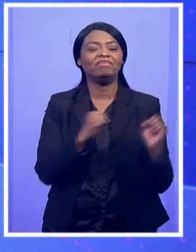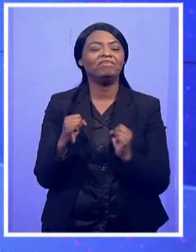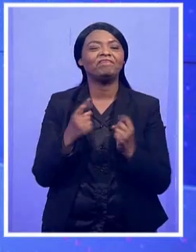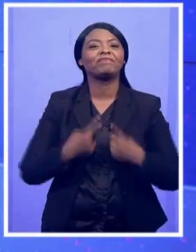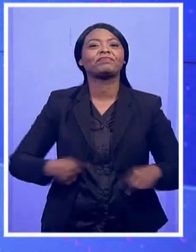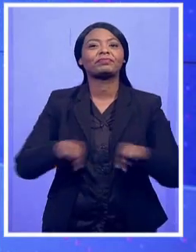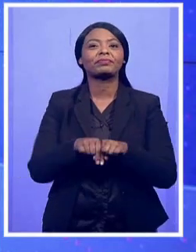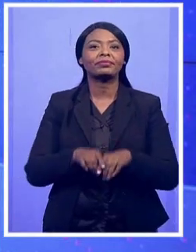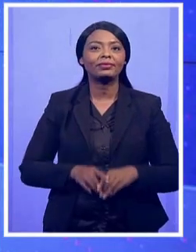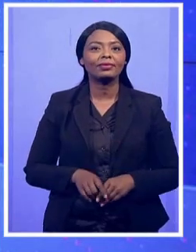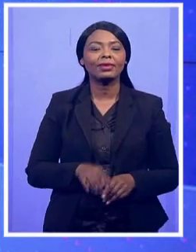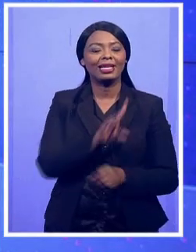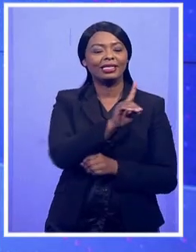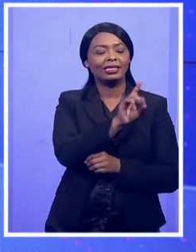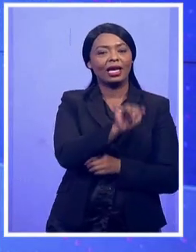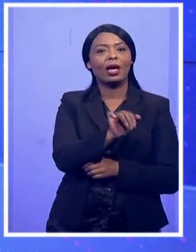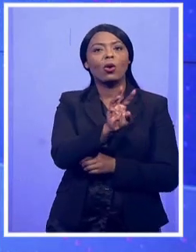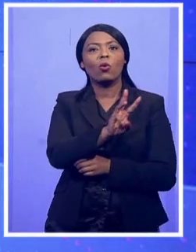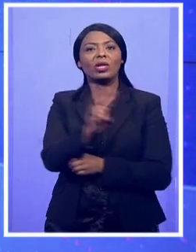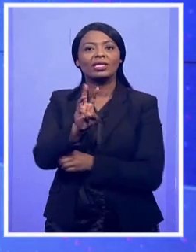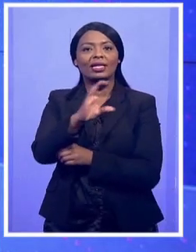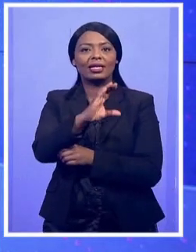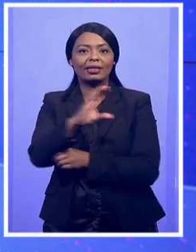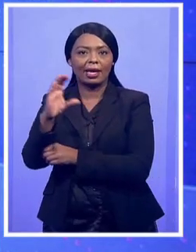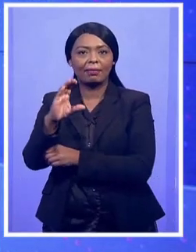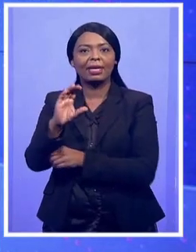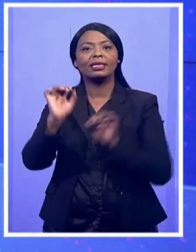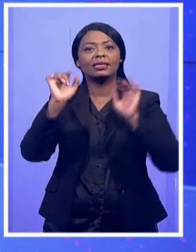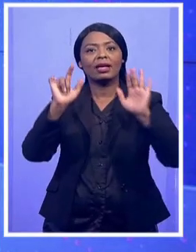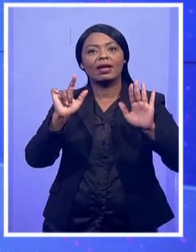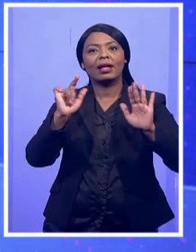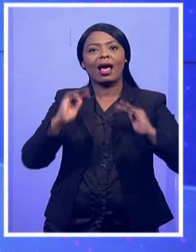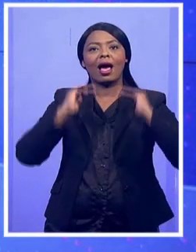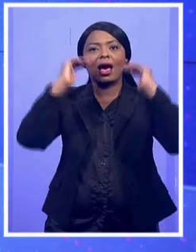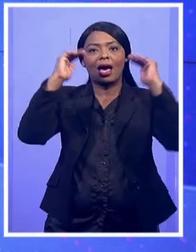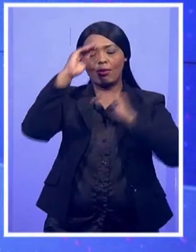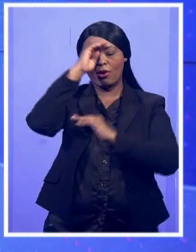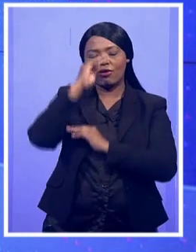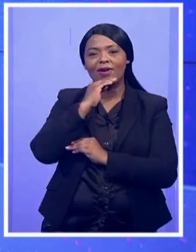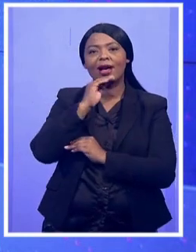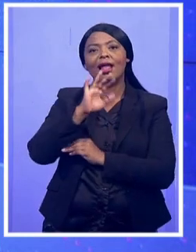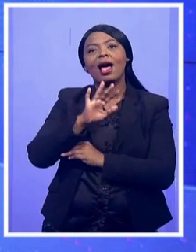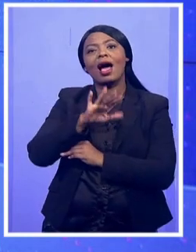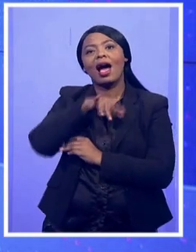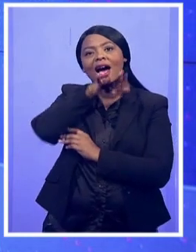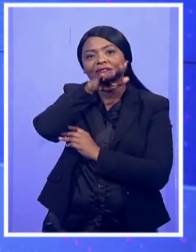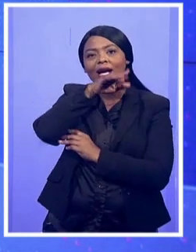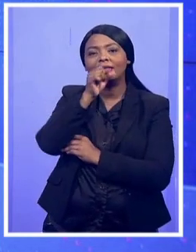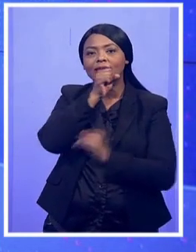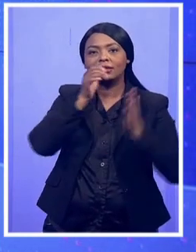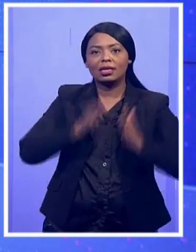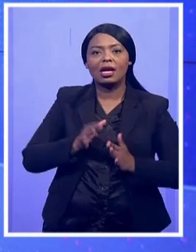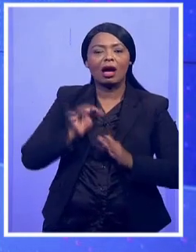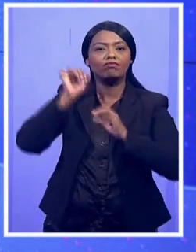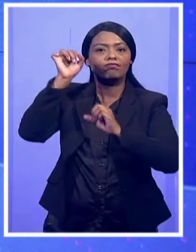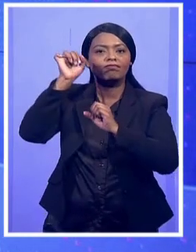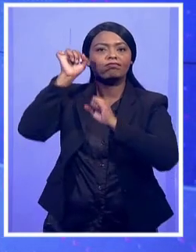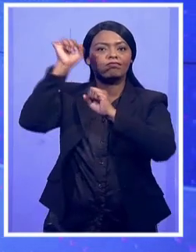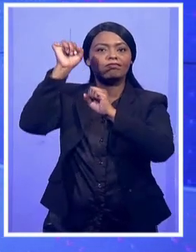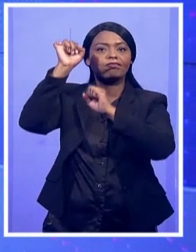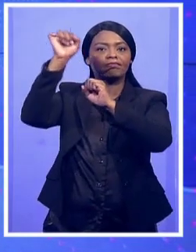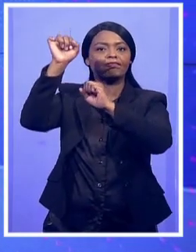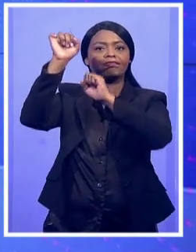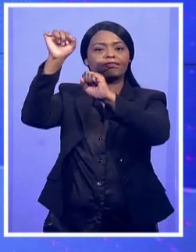The DA in the Western Cape and several high-profile Afrikaans singers are protesting at Pal in the Bolland for the continued